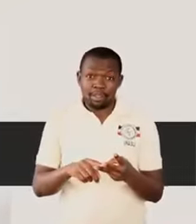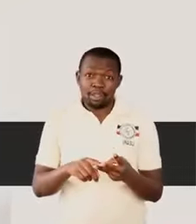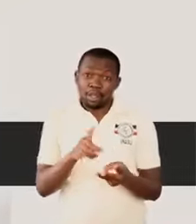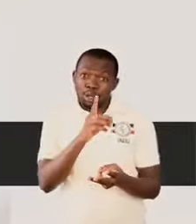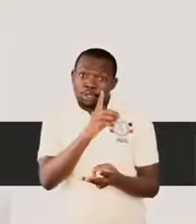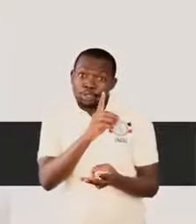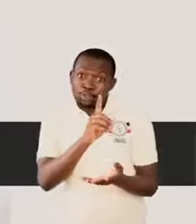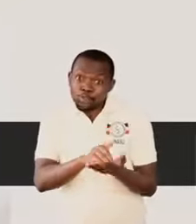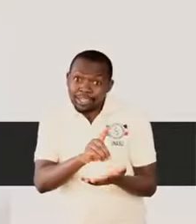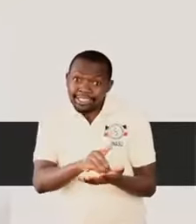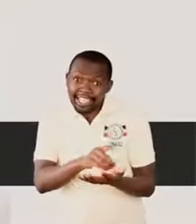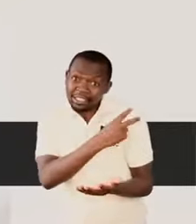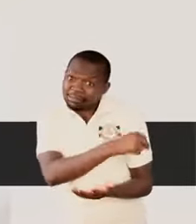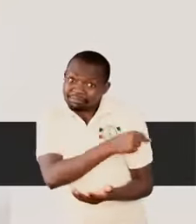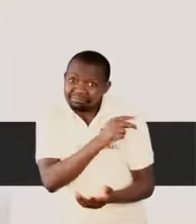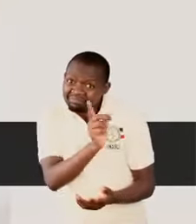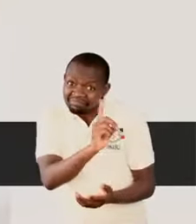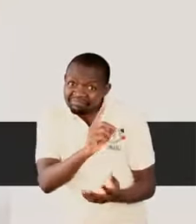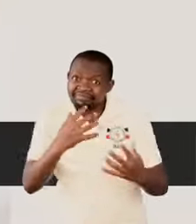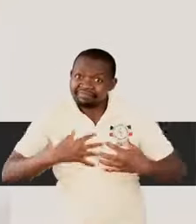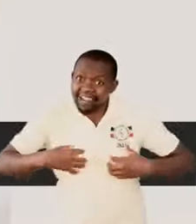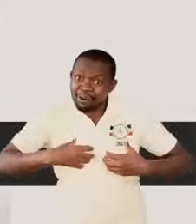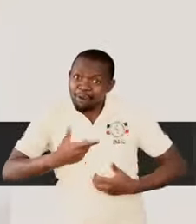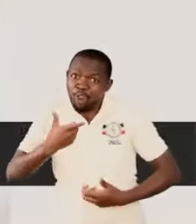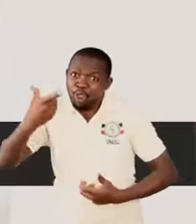pharmacists, agriculture officers,